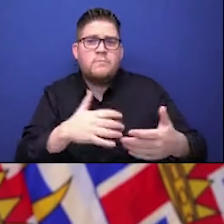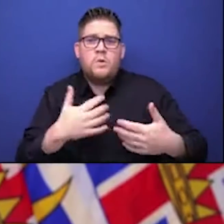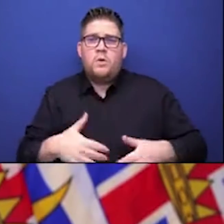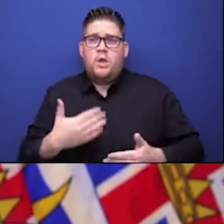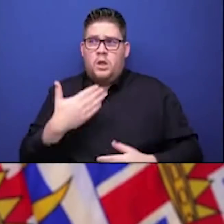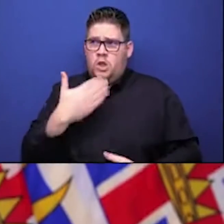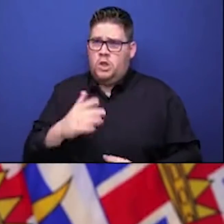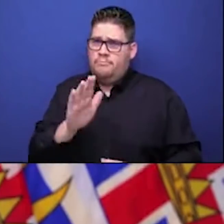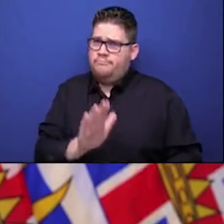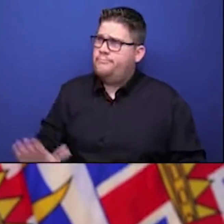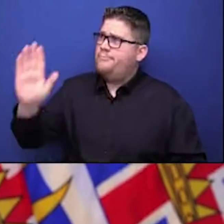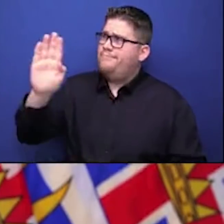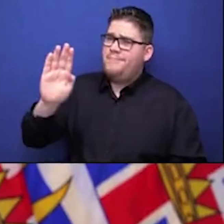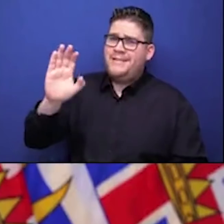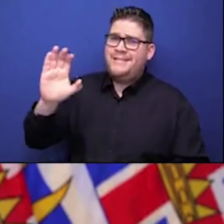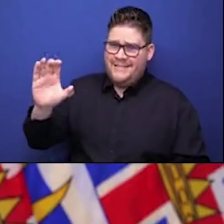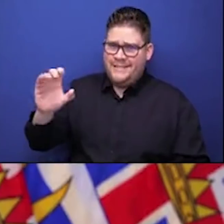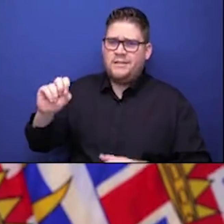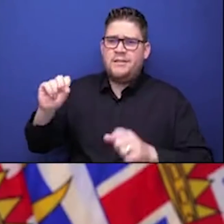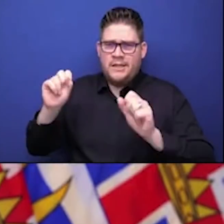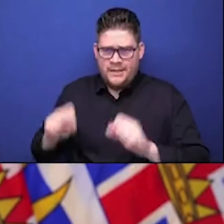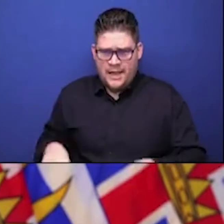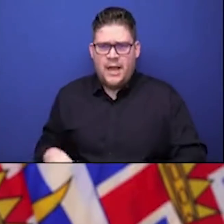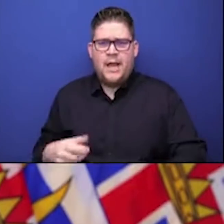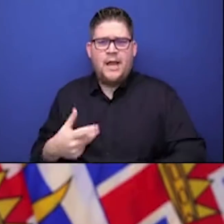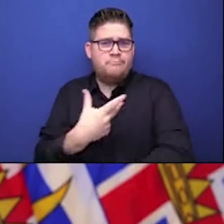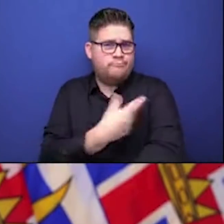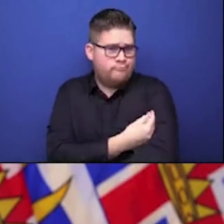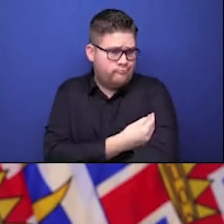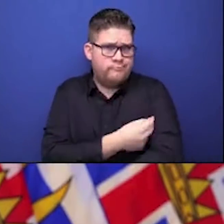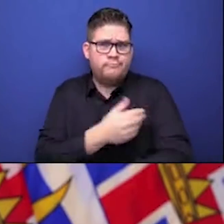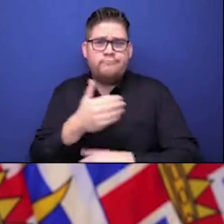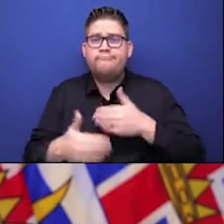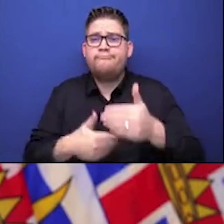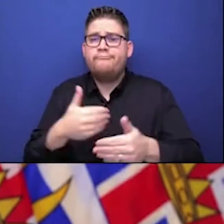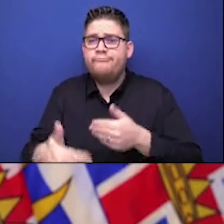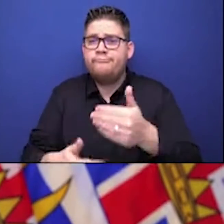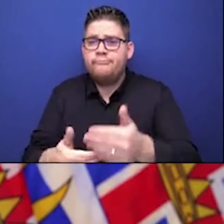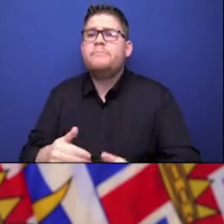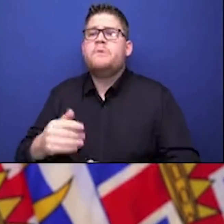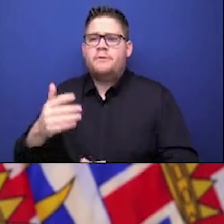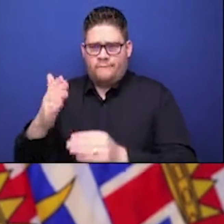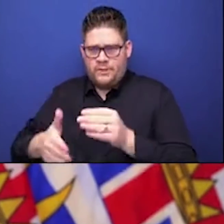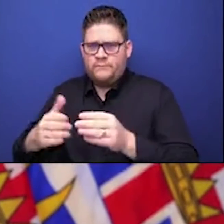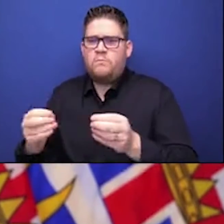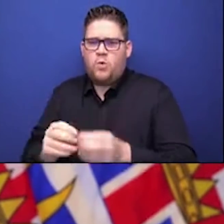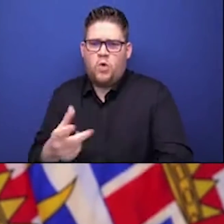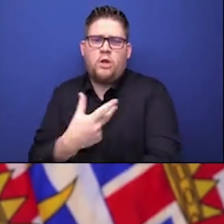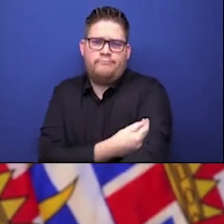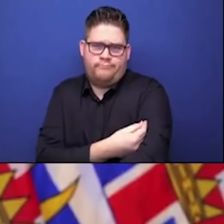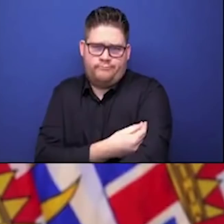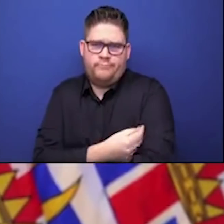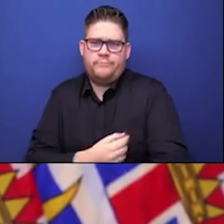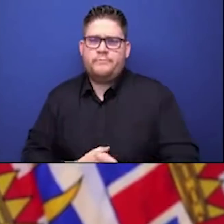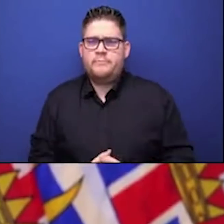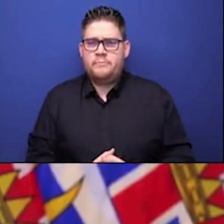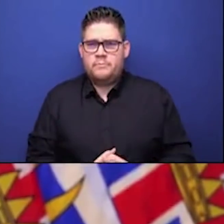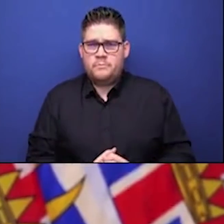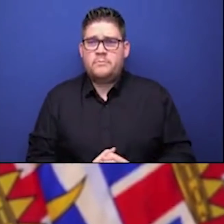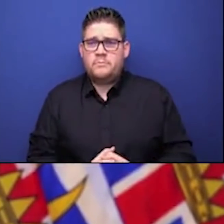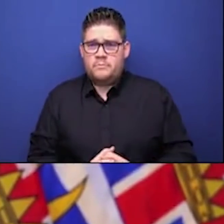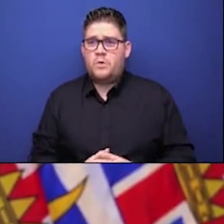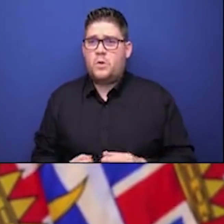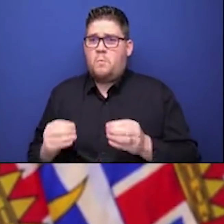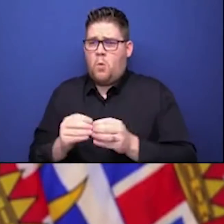up the list and more people will be protected sooner. Extending this second dose provides very high